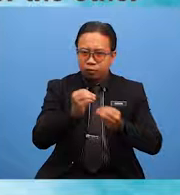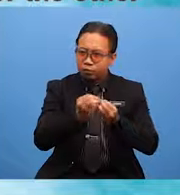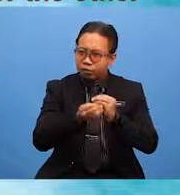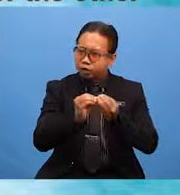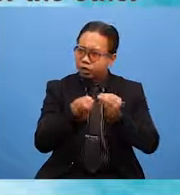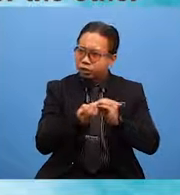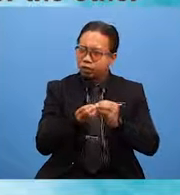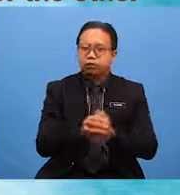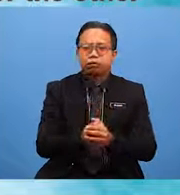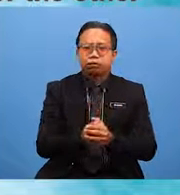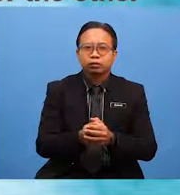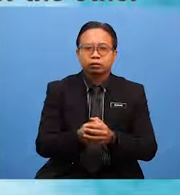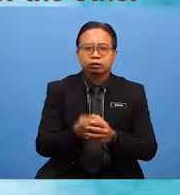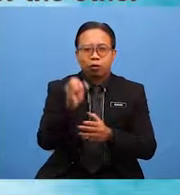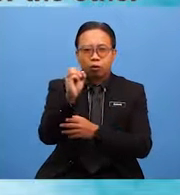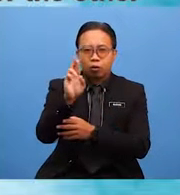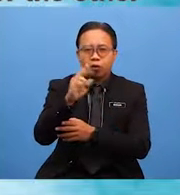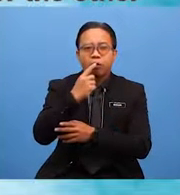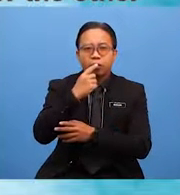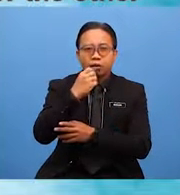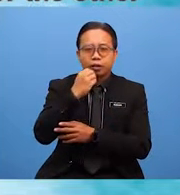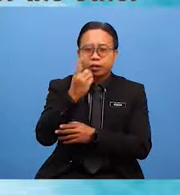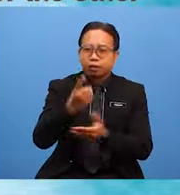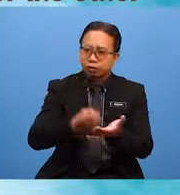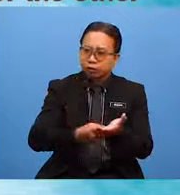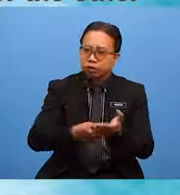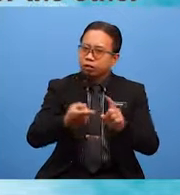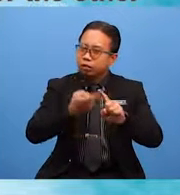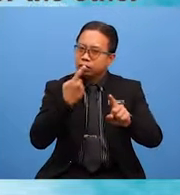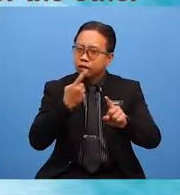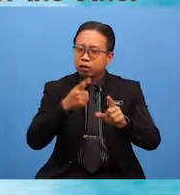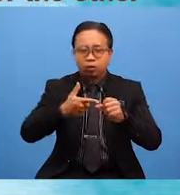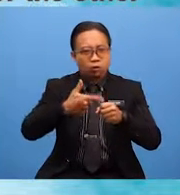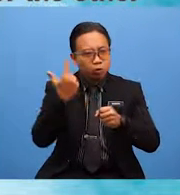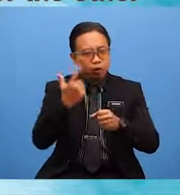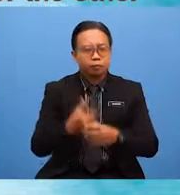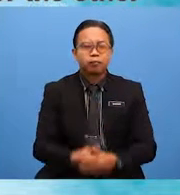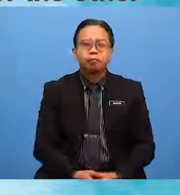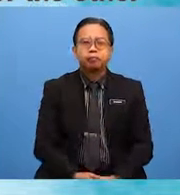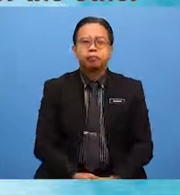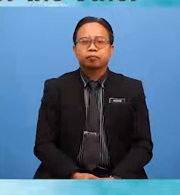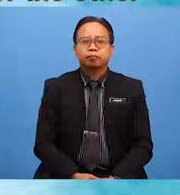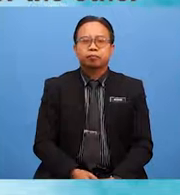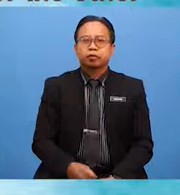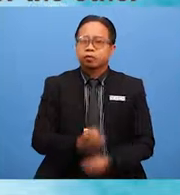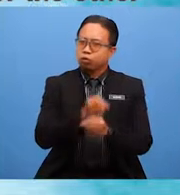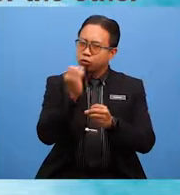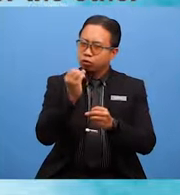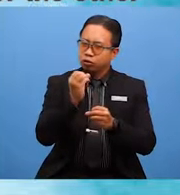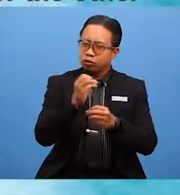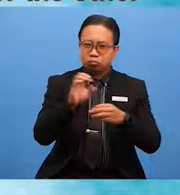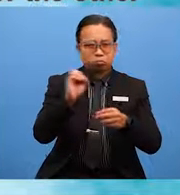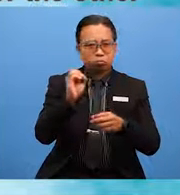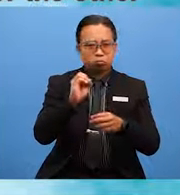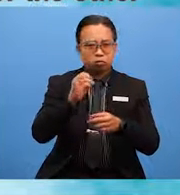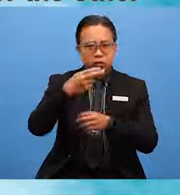are ordering food from outside vendors. This is not safe for the students as we do not have control over